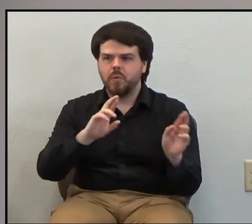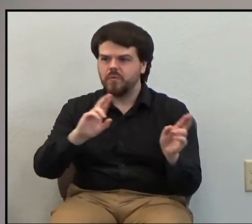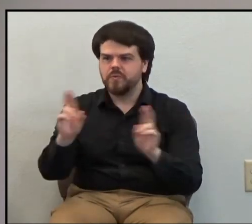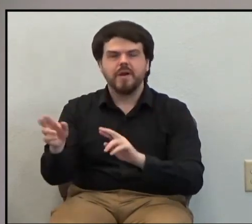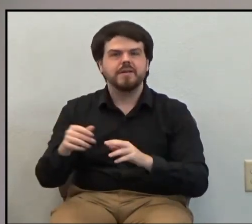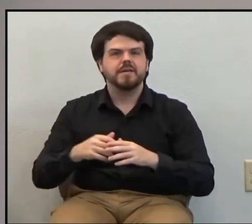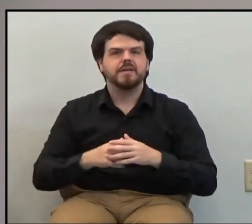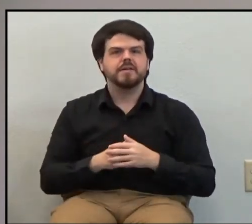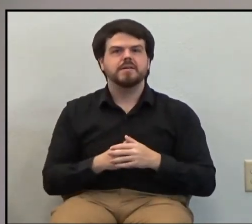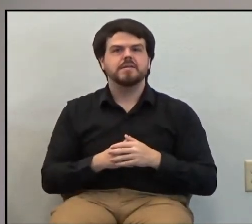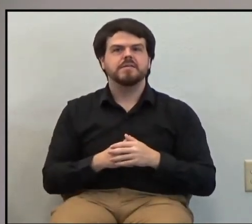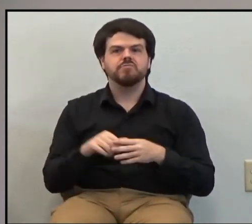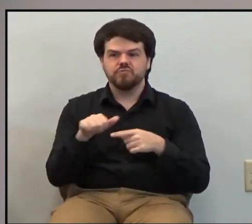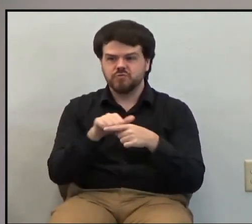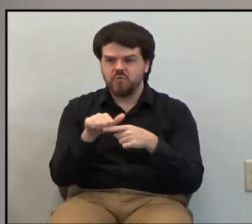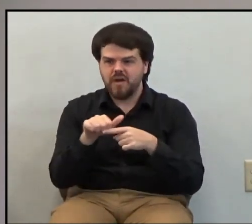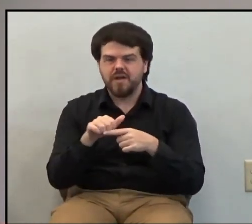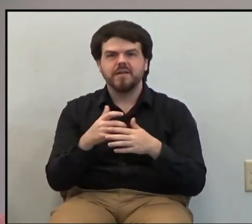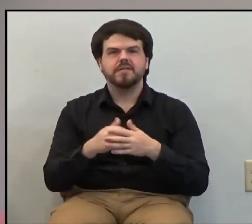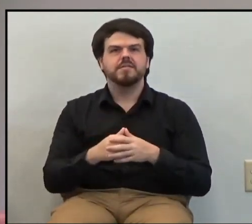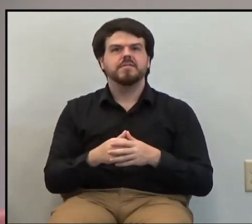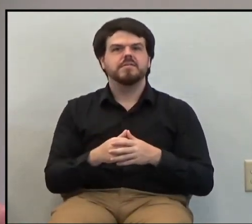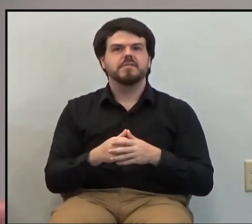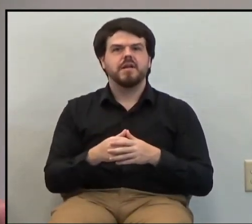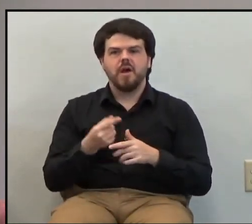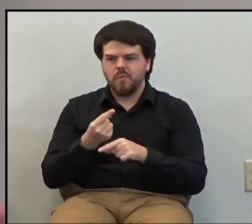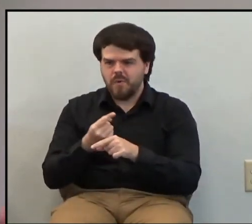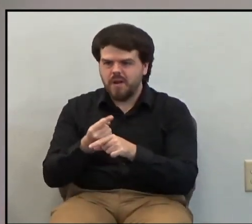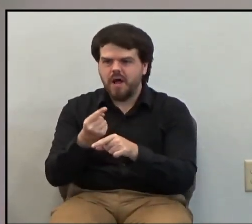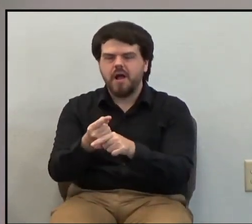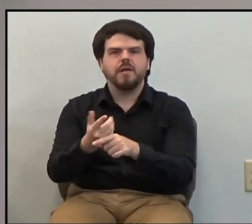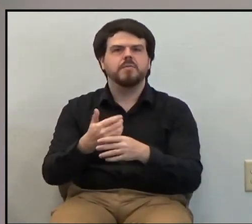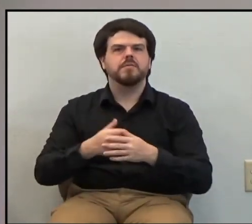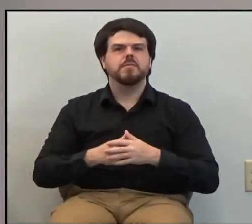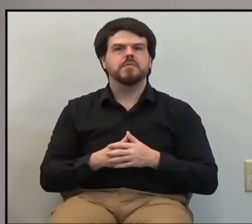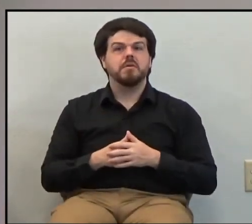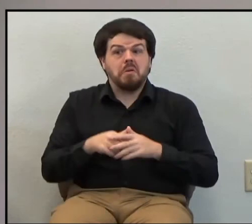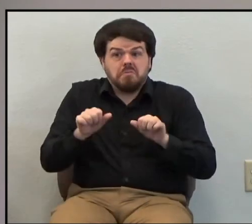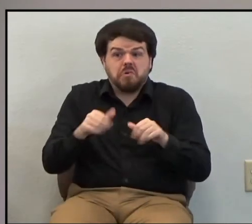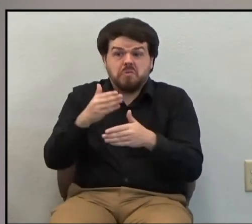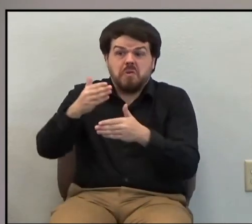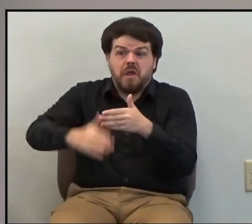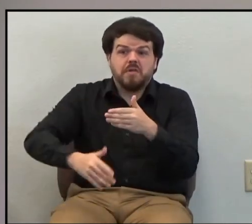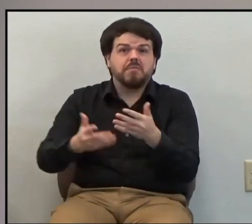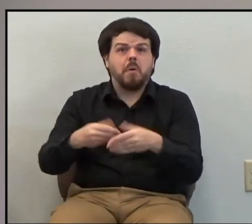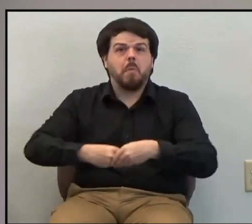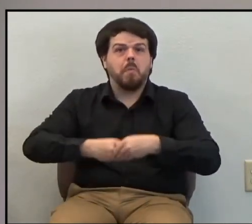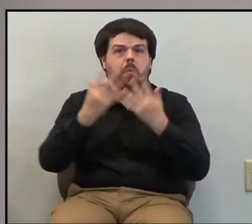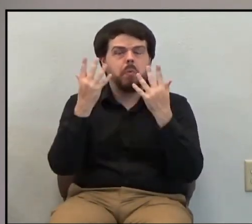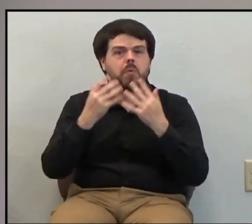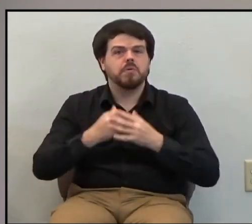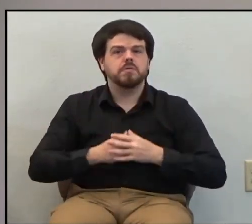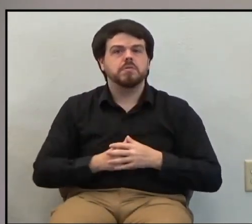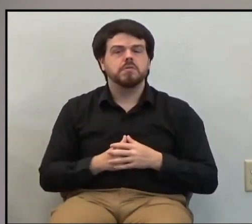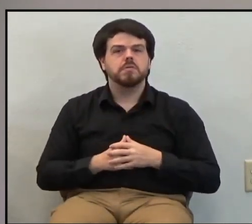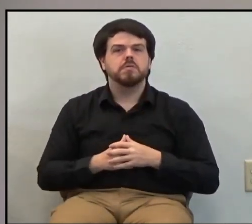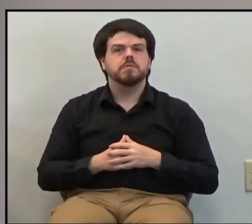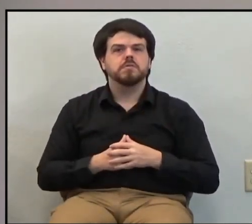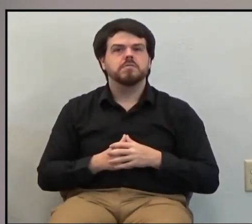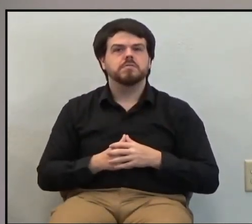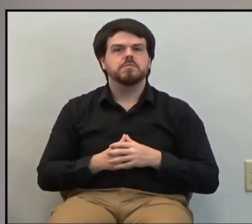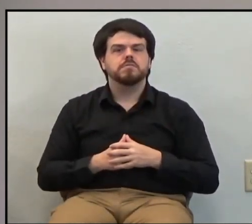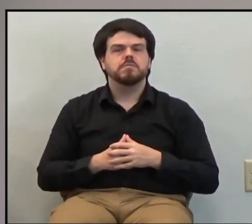and trained and reliable and faithful to the gospel, it could end. this is